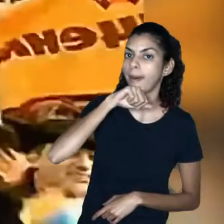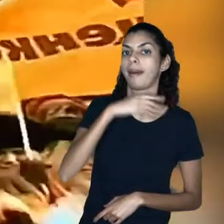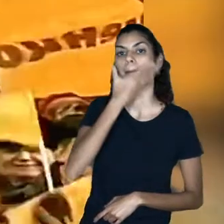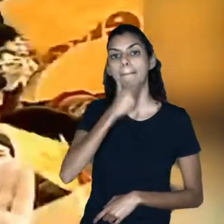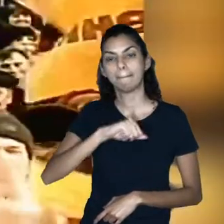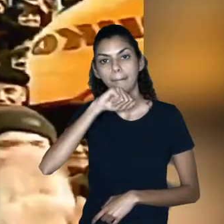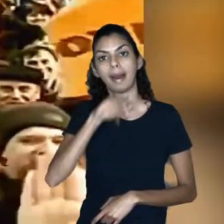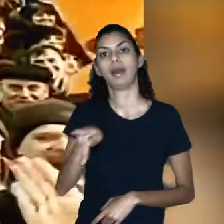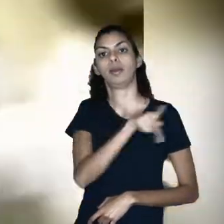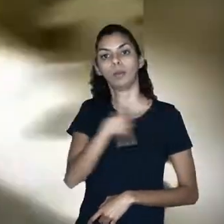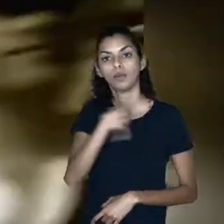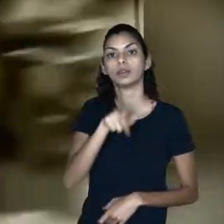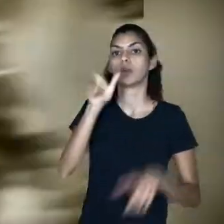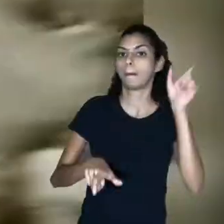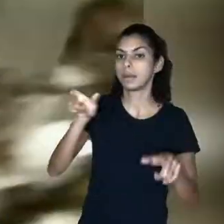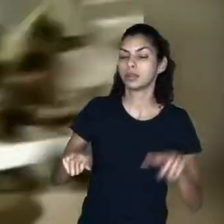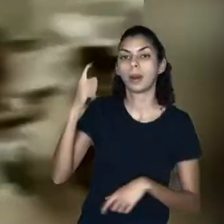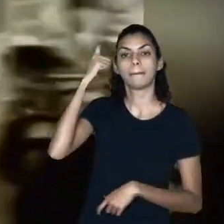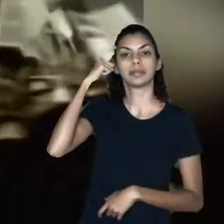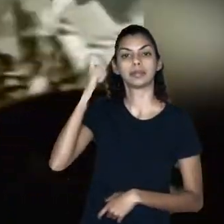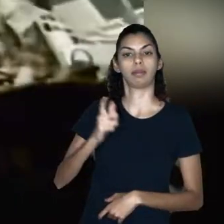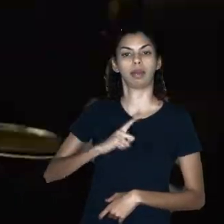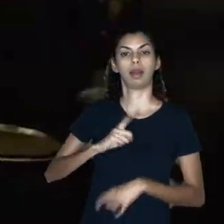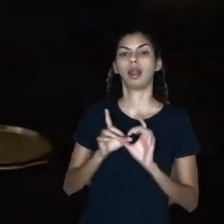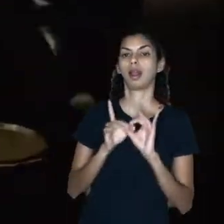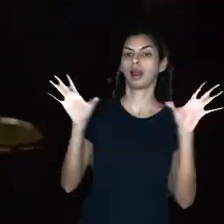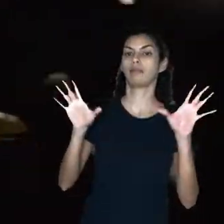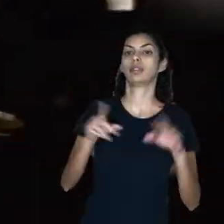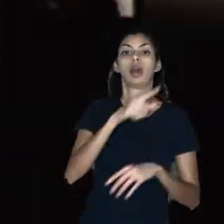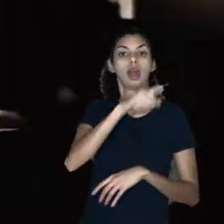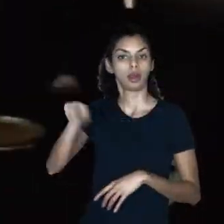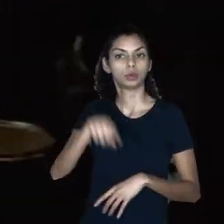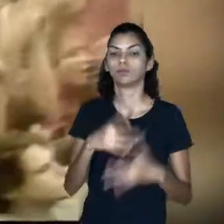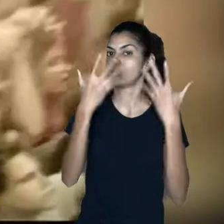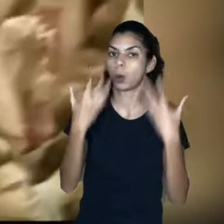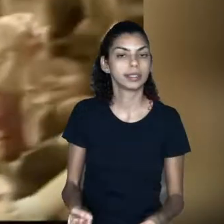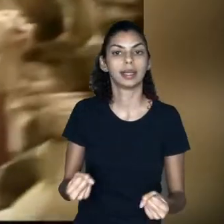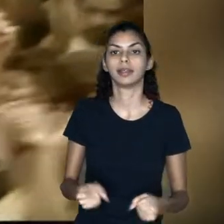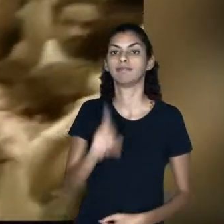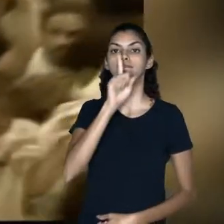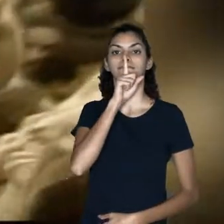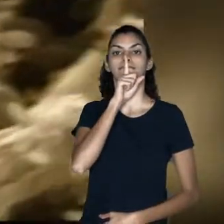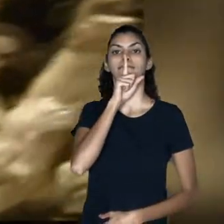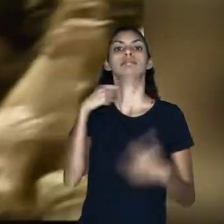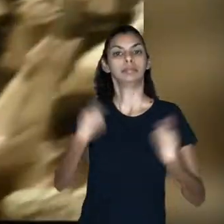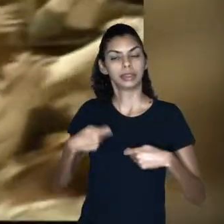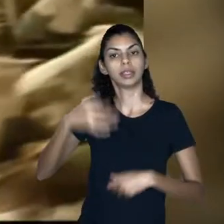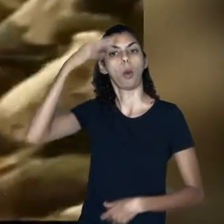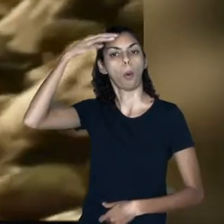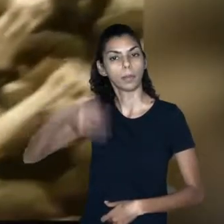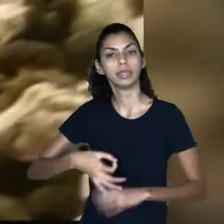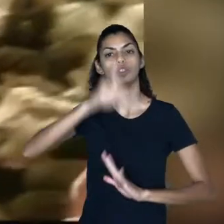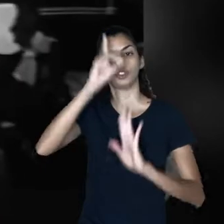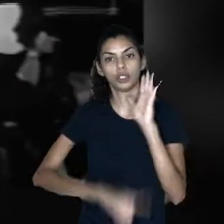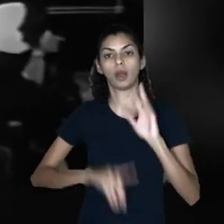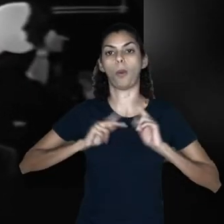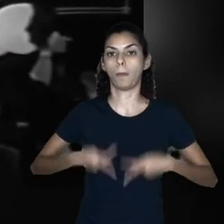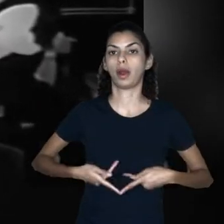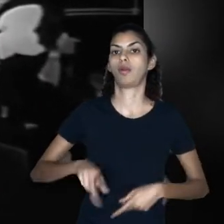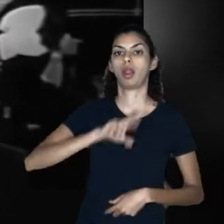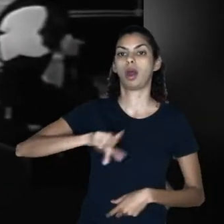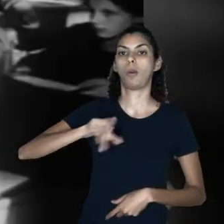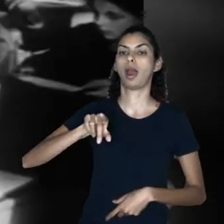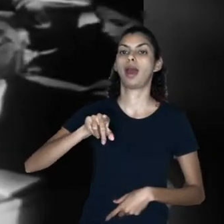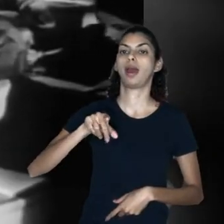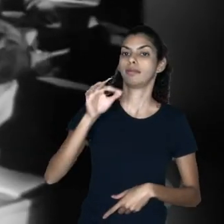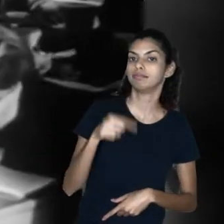Free-thinking individuals who refuse to be silent. Who realize that human rights are not